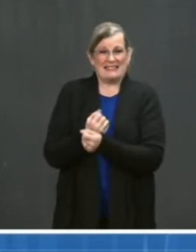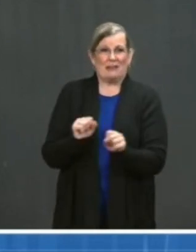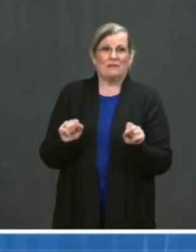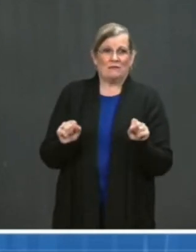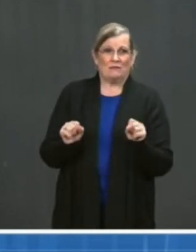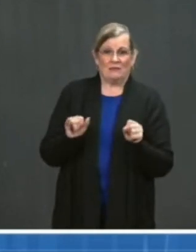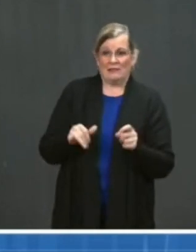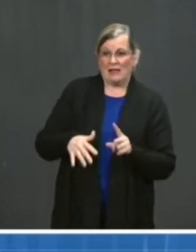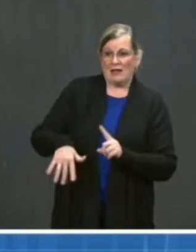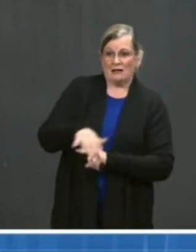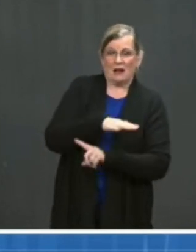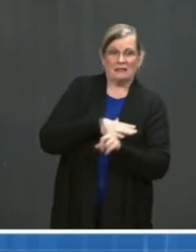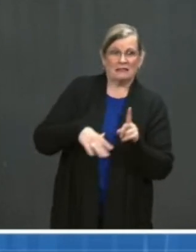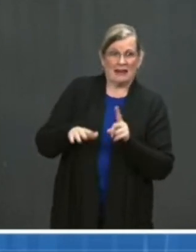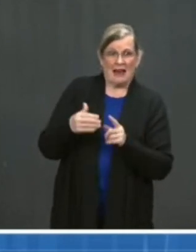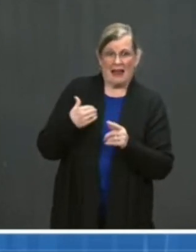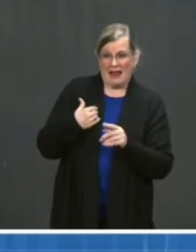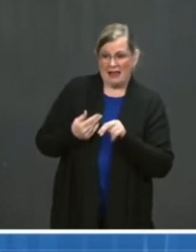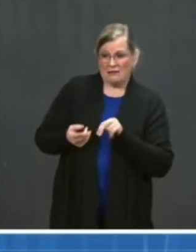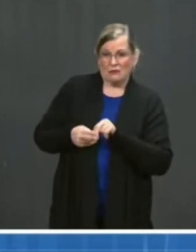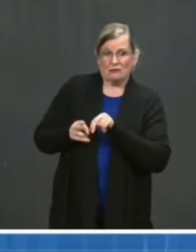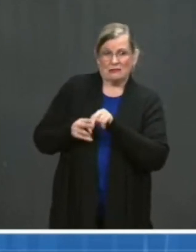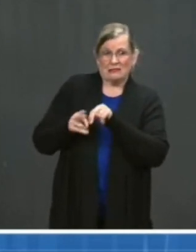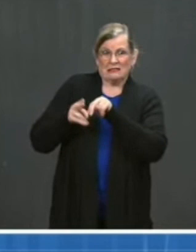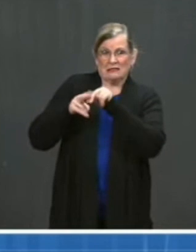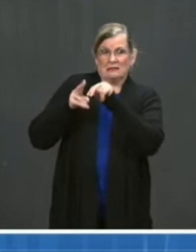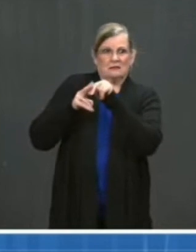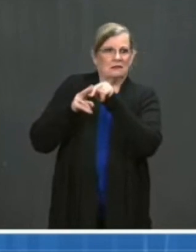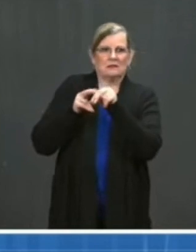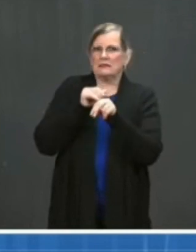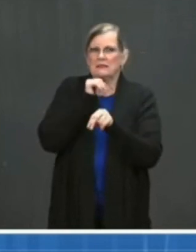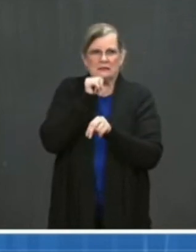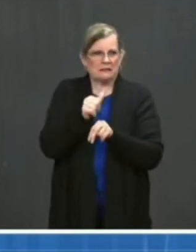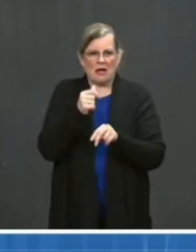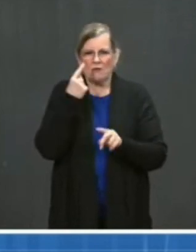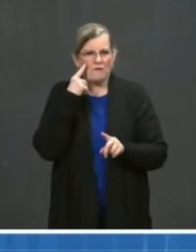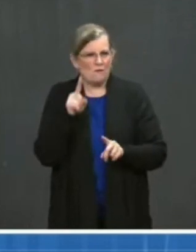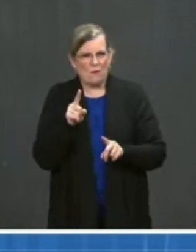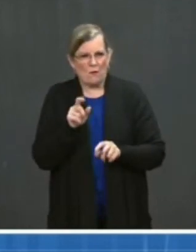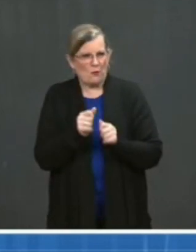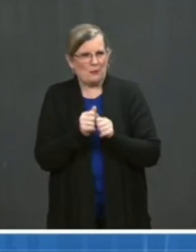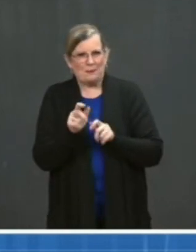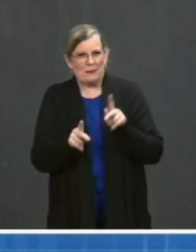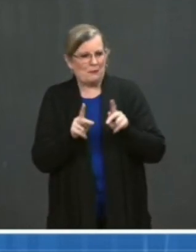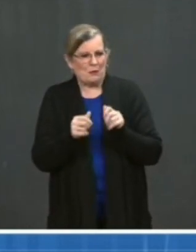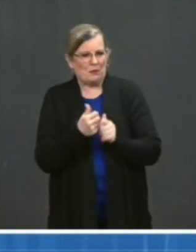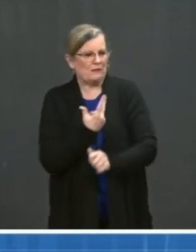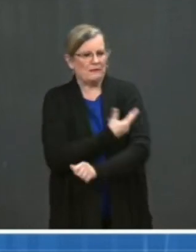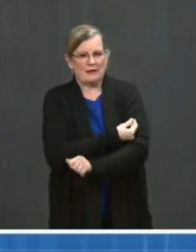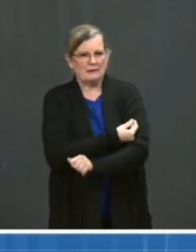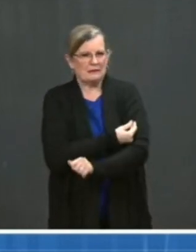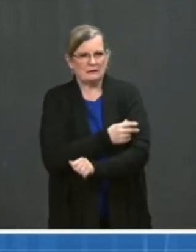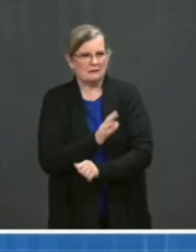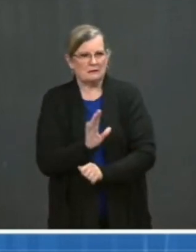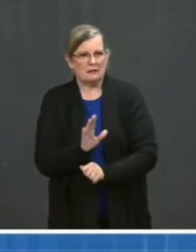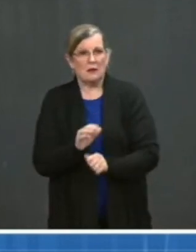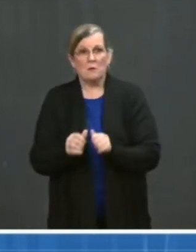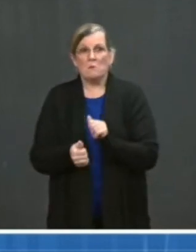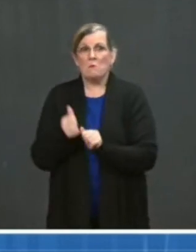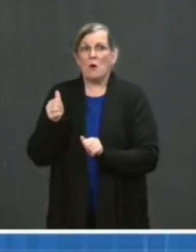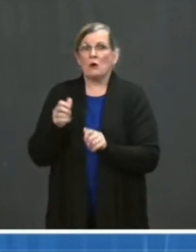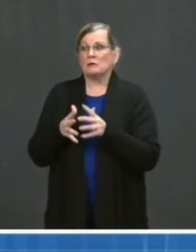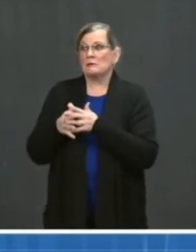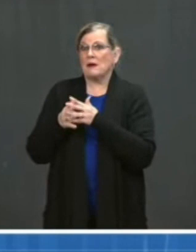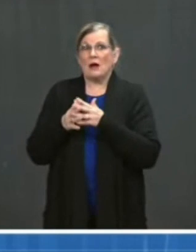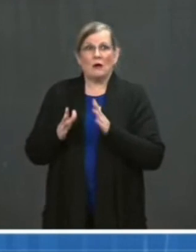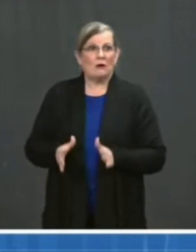cases. At the same time, we must balance this guidance with the fact that most Americans are not yet fully vaccinated, which